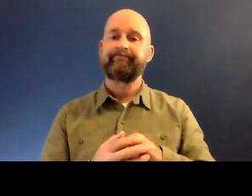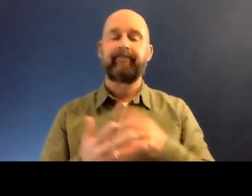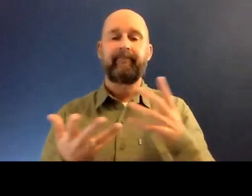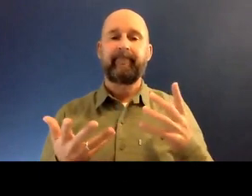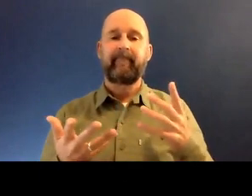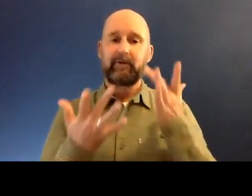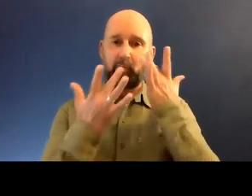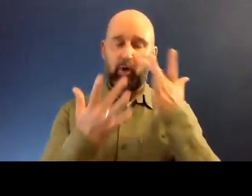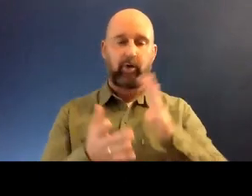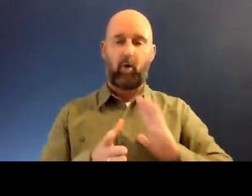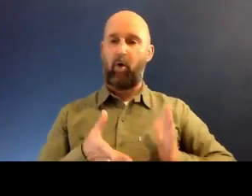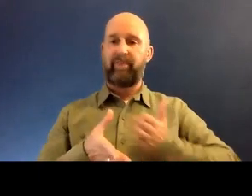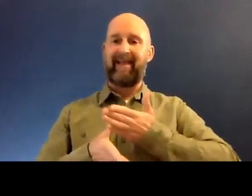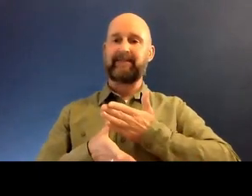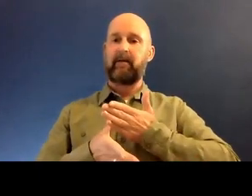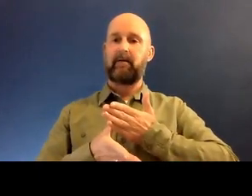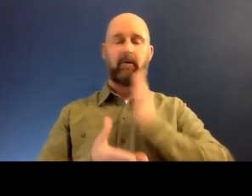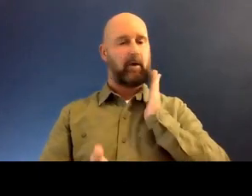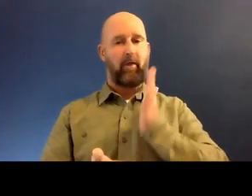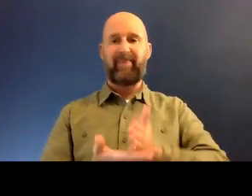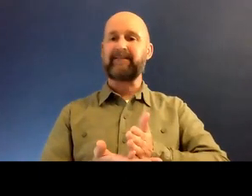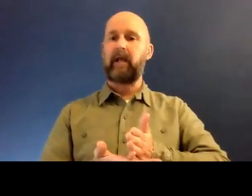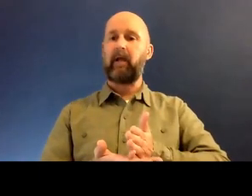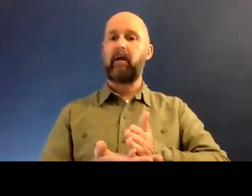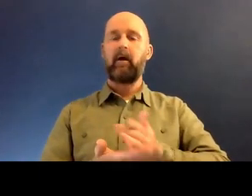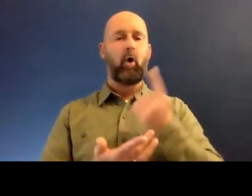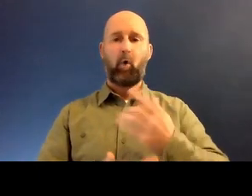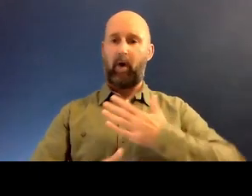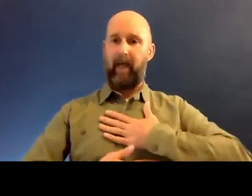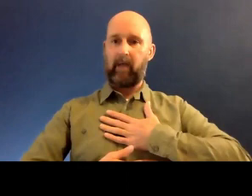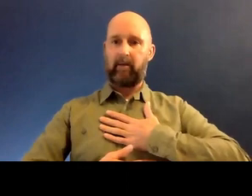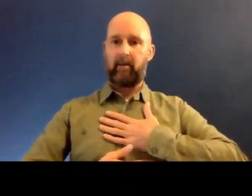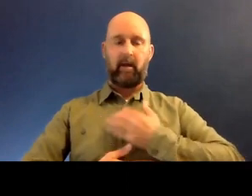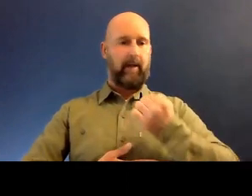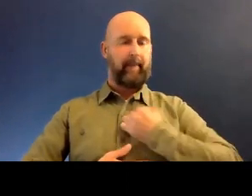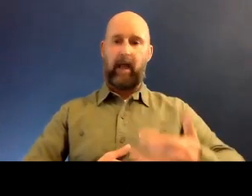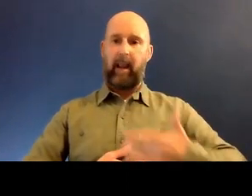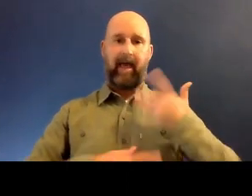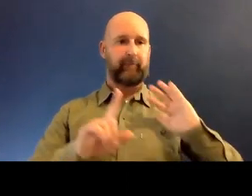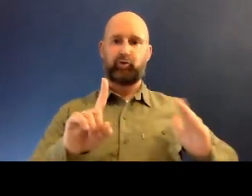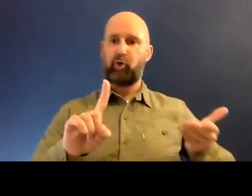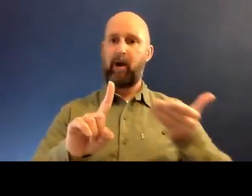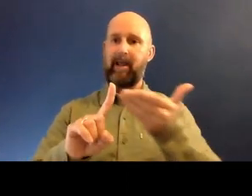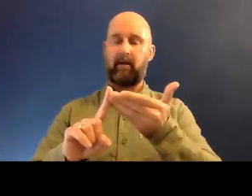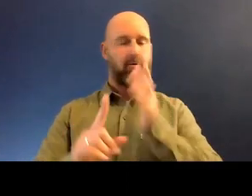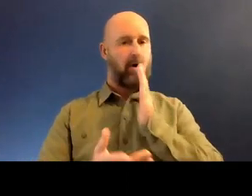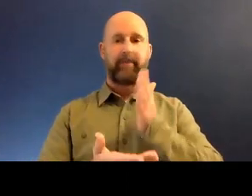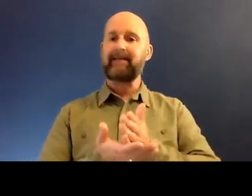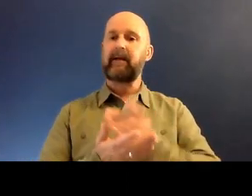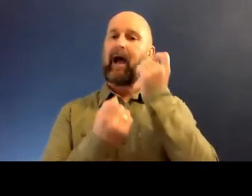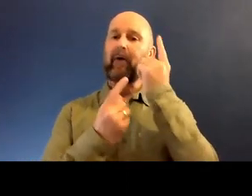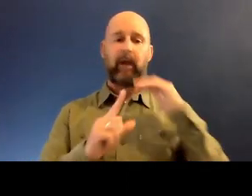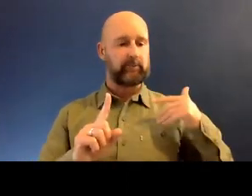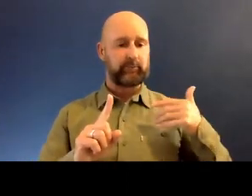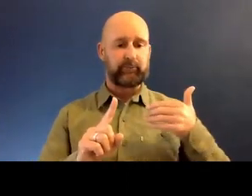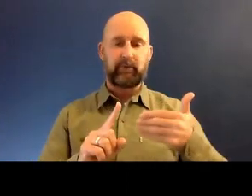authentic, an authentic self-expression of who I really am, and my journey. And I realized, along the way, that